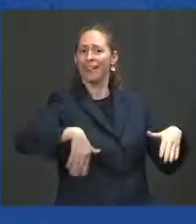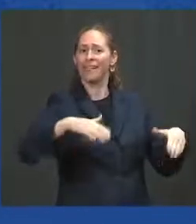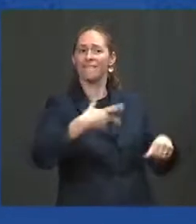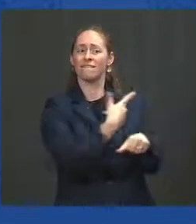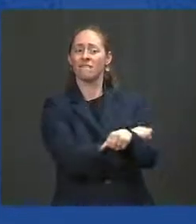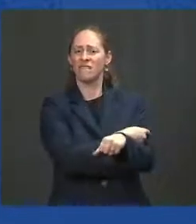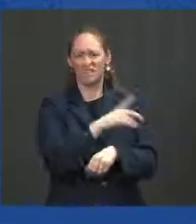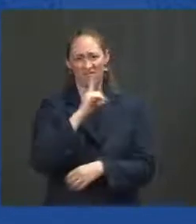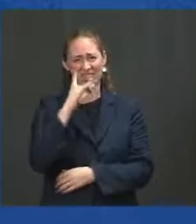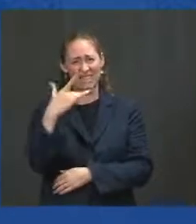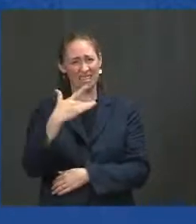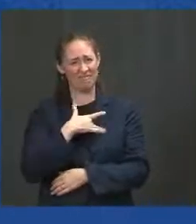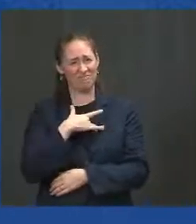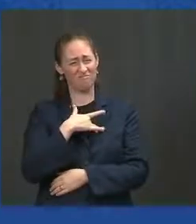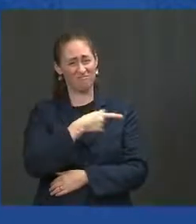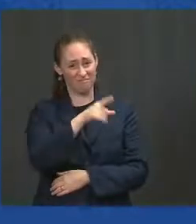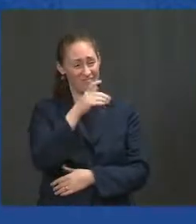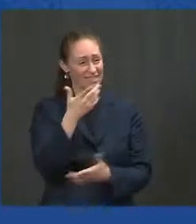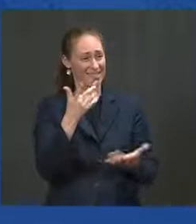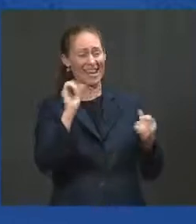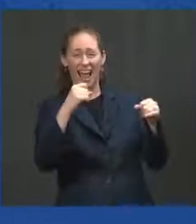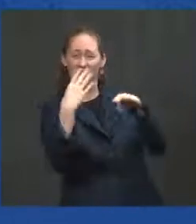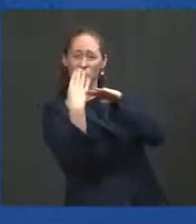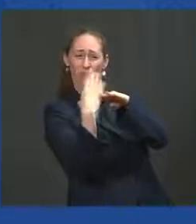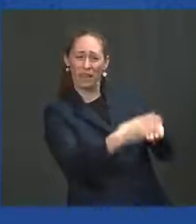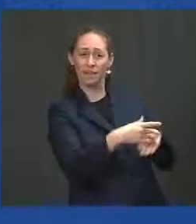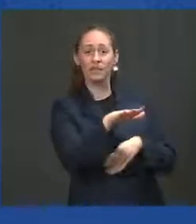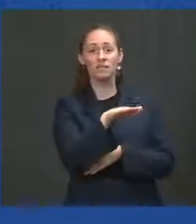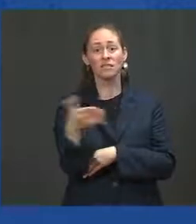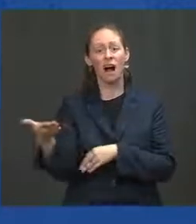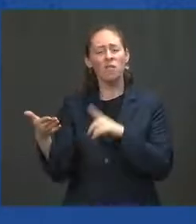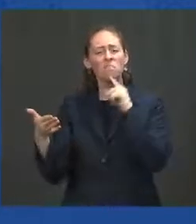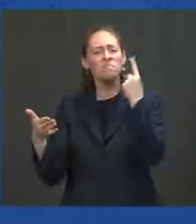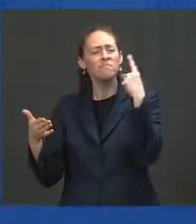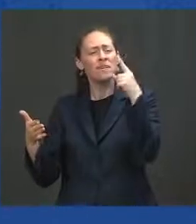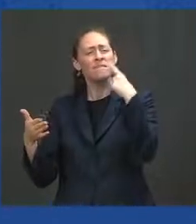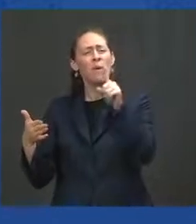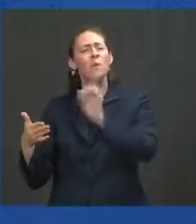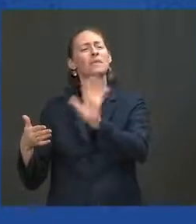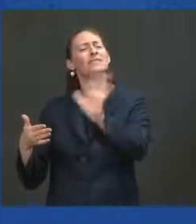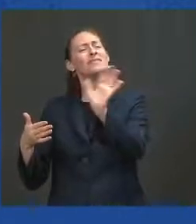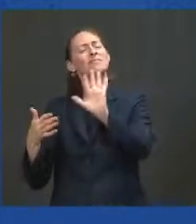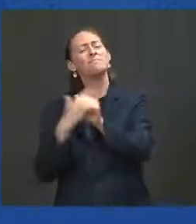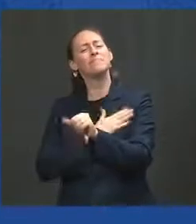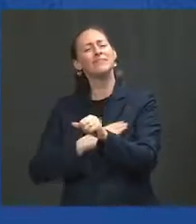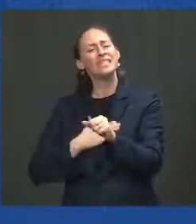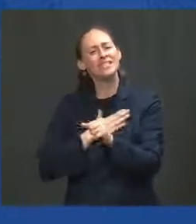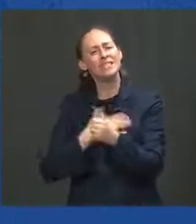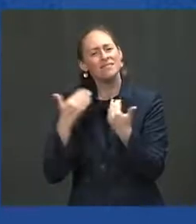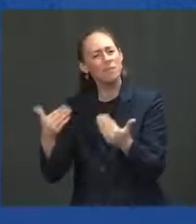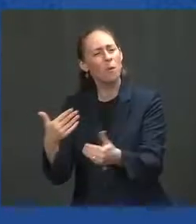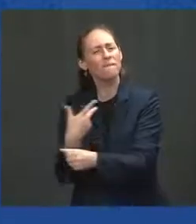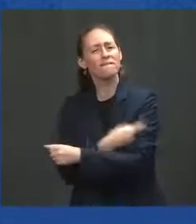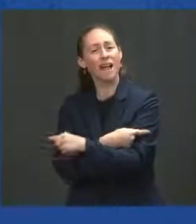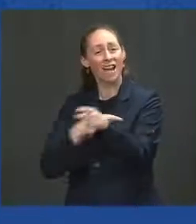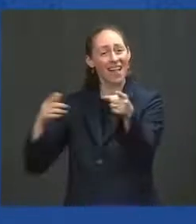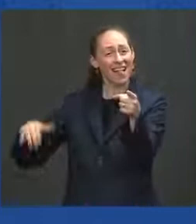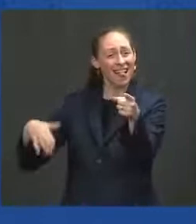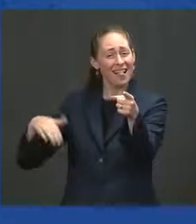So please, please, if you haven't gotten your vaccination, if you haven't gotten vaccinated, do it now.